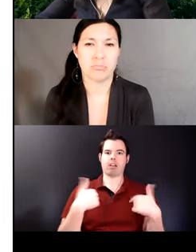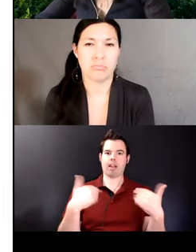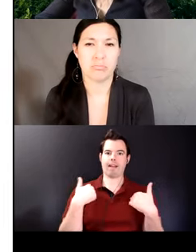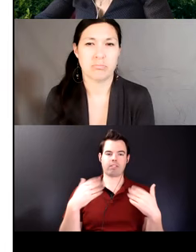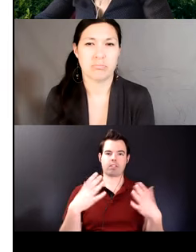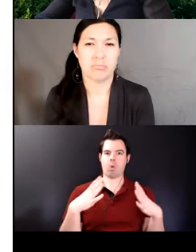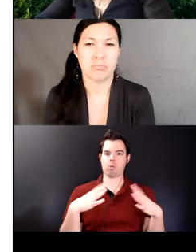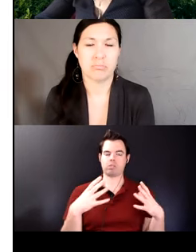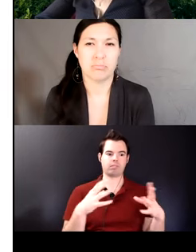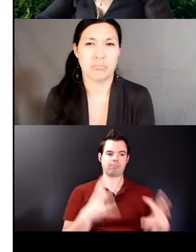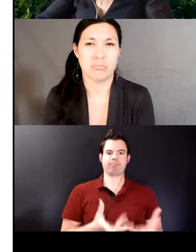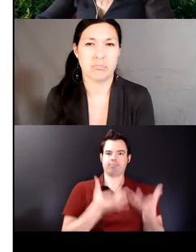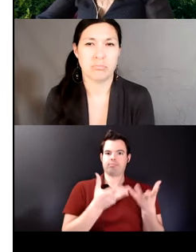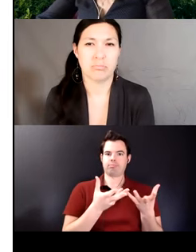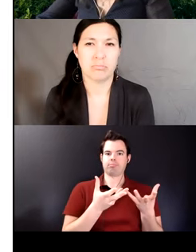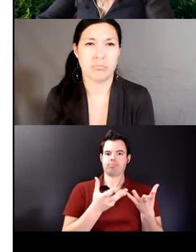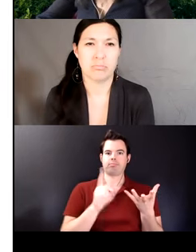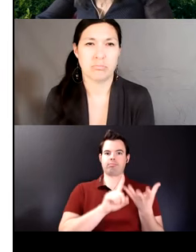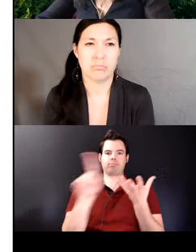in this case his clothes